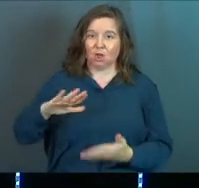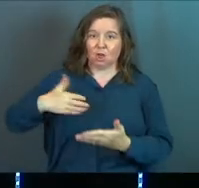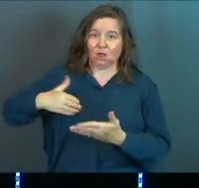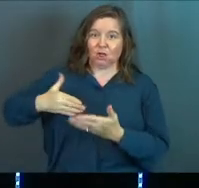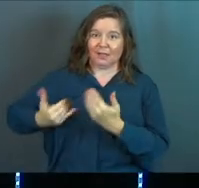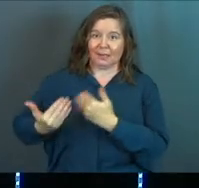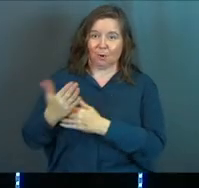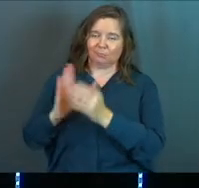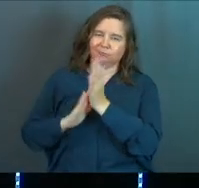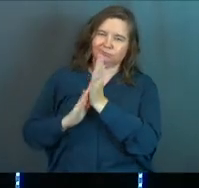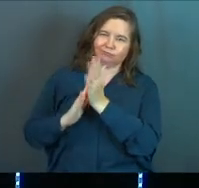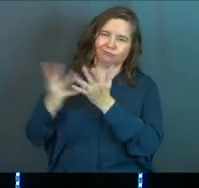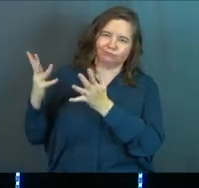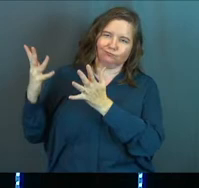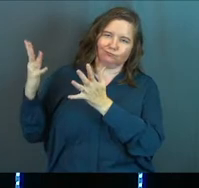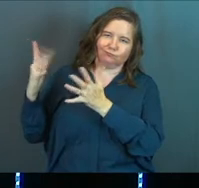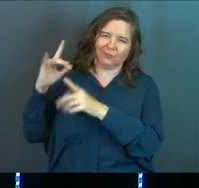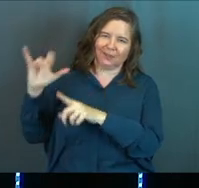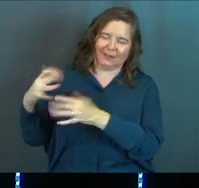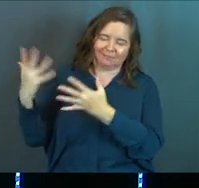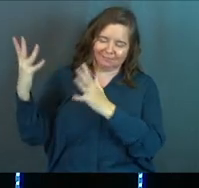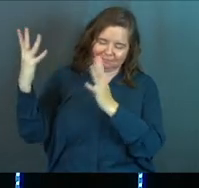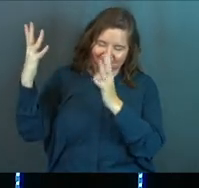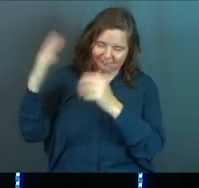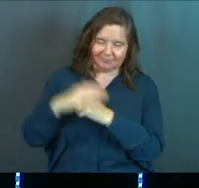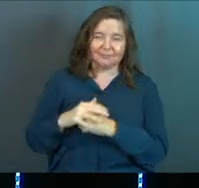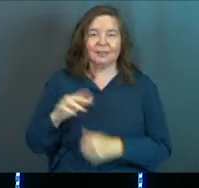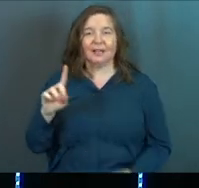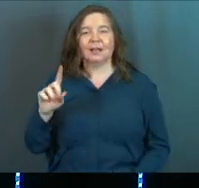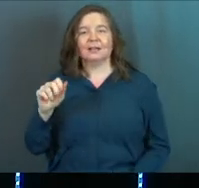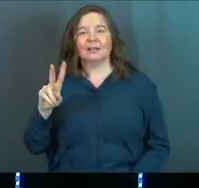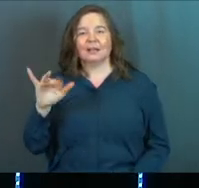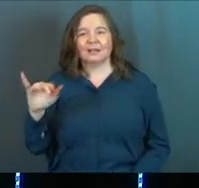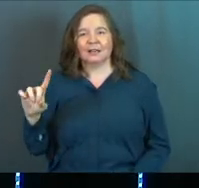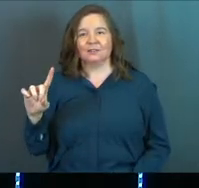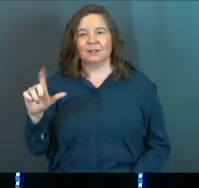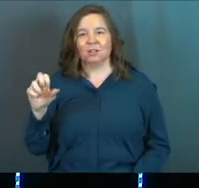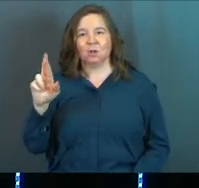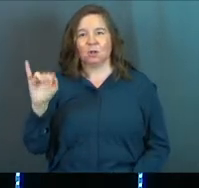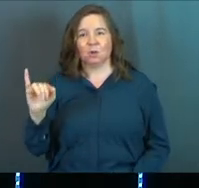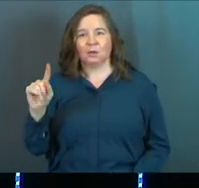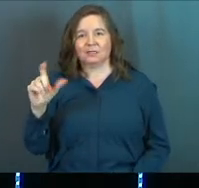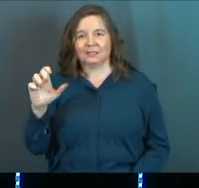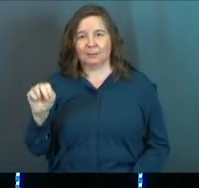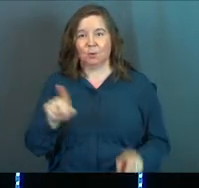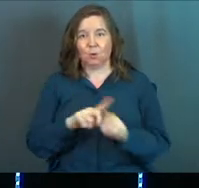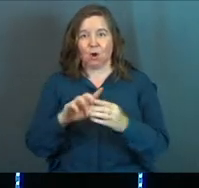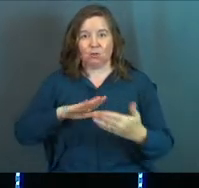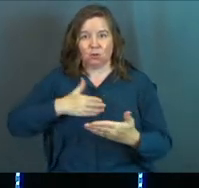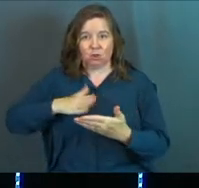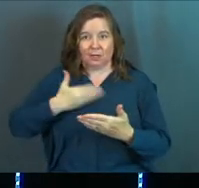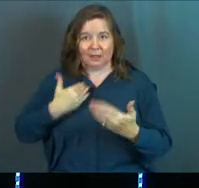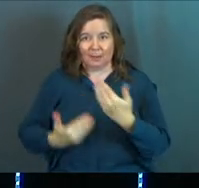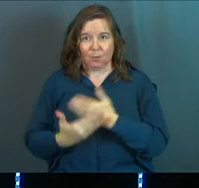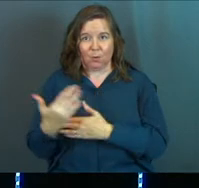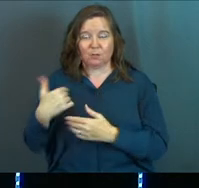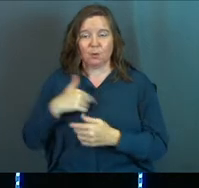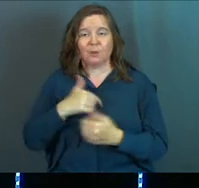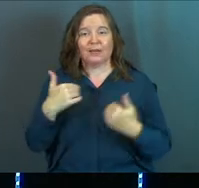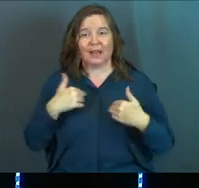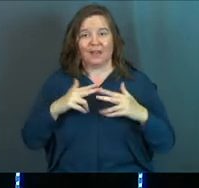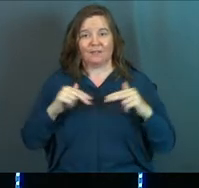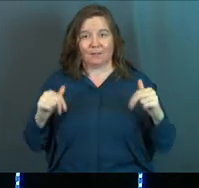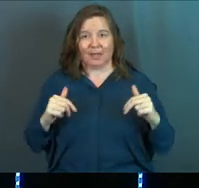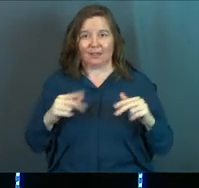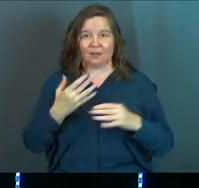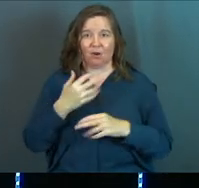morning. Give them a hand, would you? And David and Lori Seaman as well were also cooking this morning so that we could